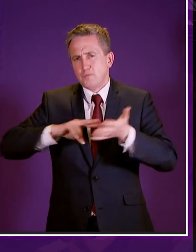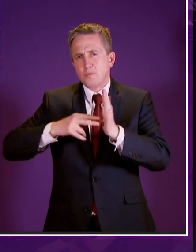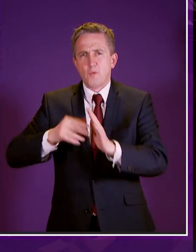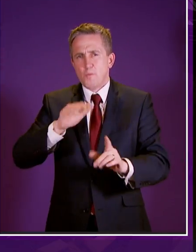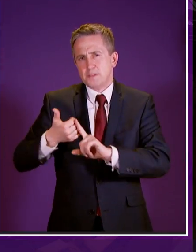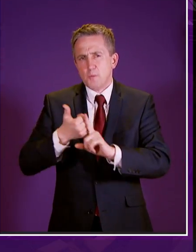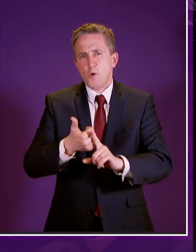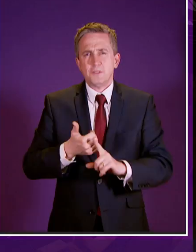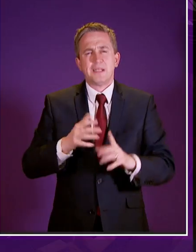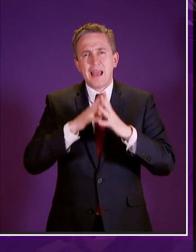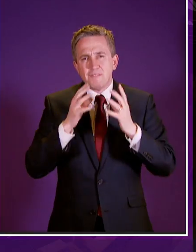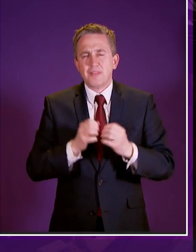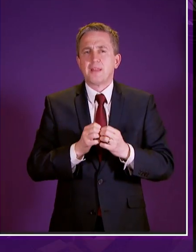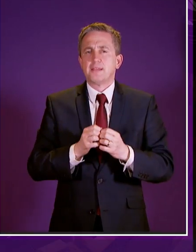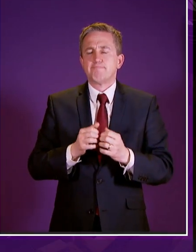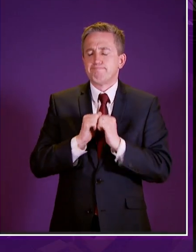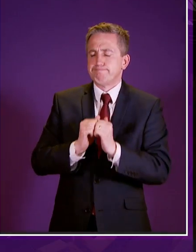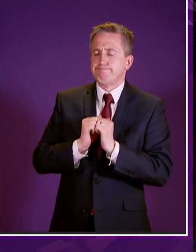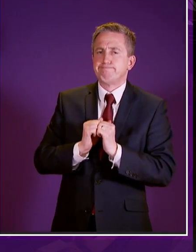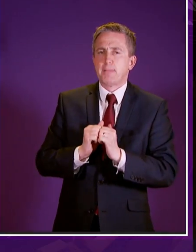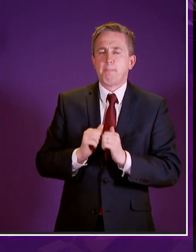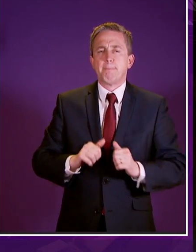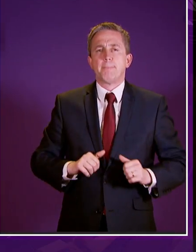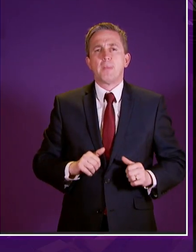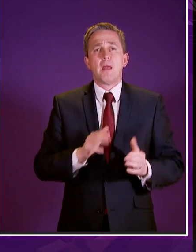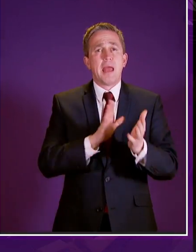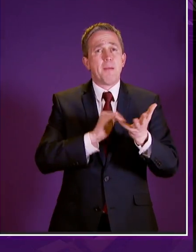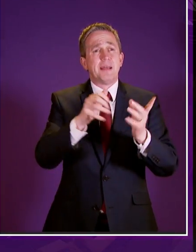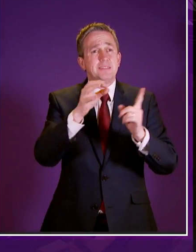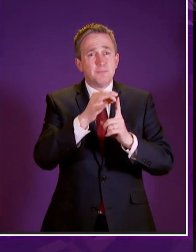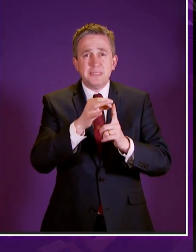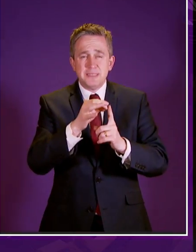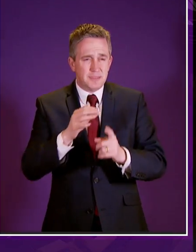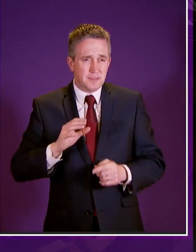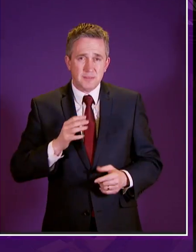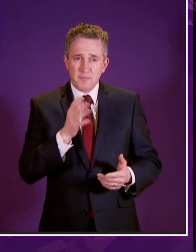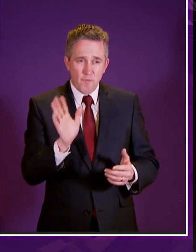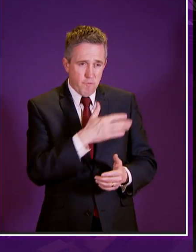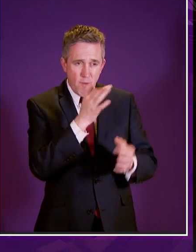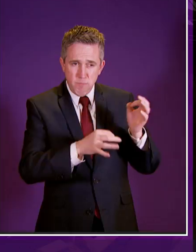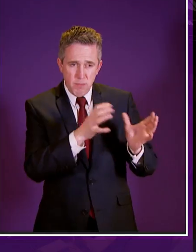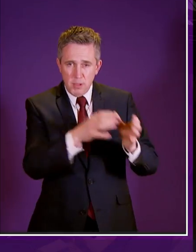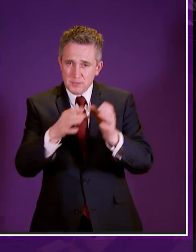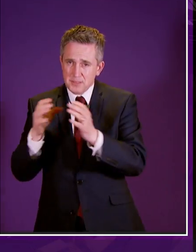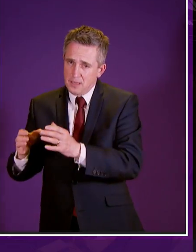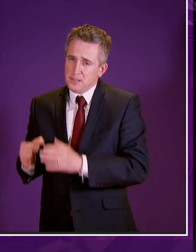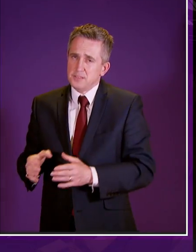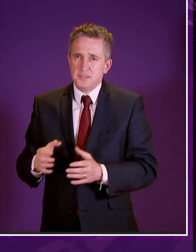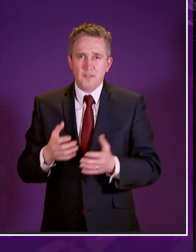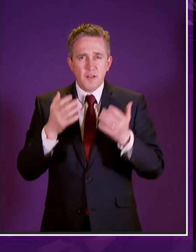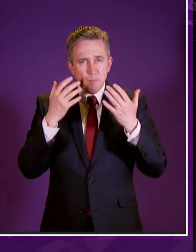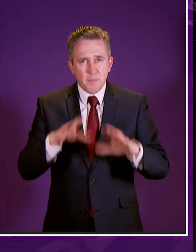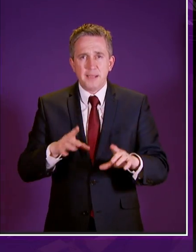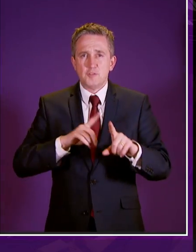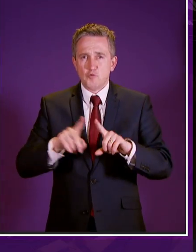um to them all and i think it's fair to say that it is fair to say that msps from every party on the committee have made the most sincere